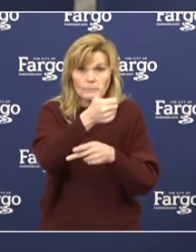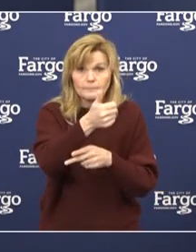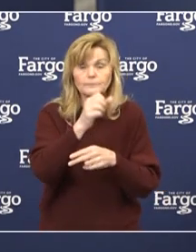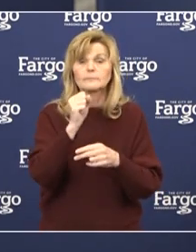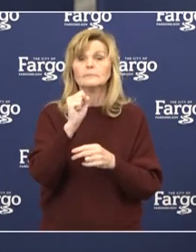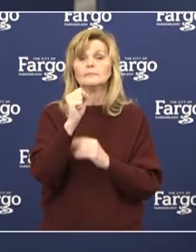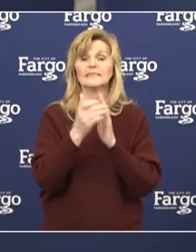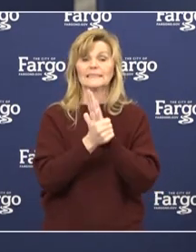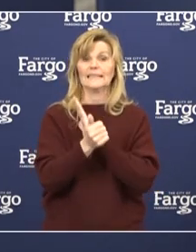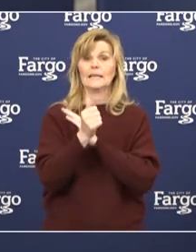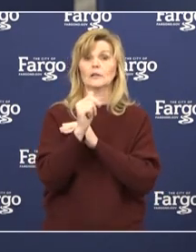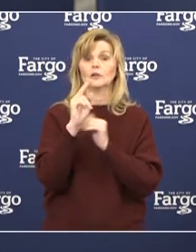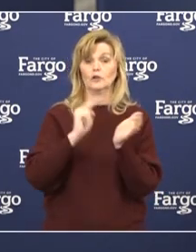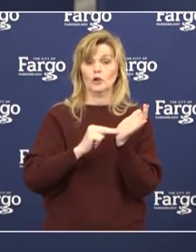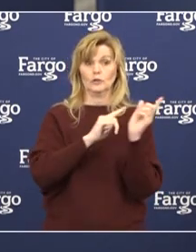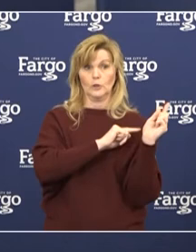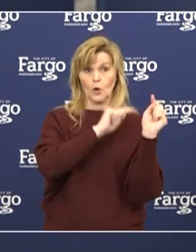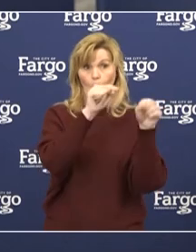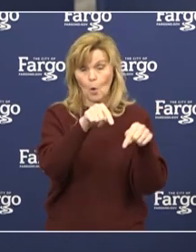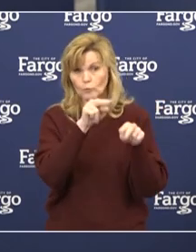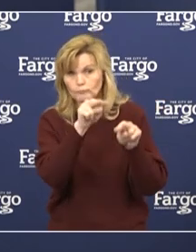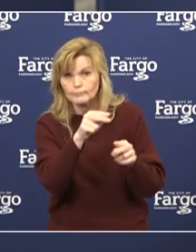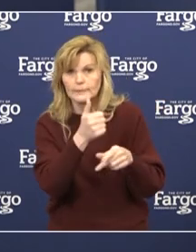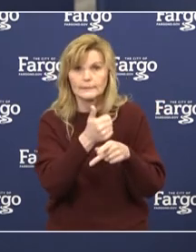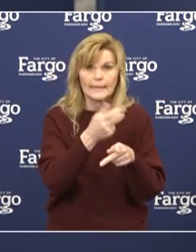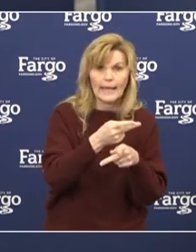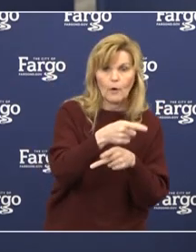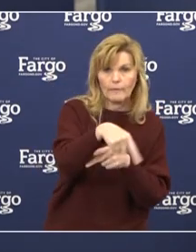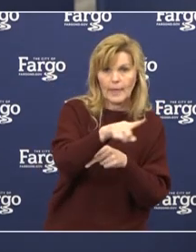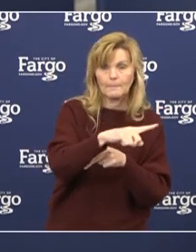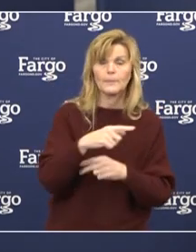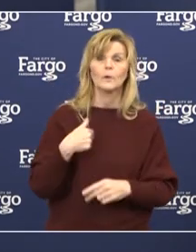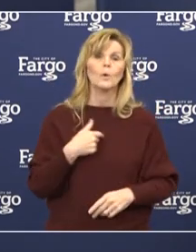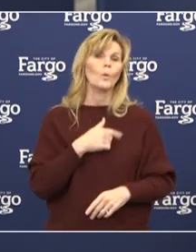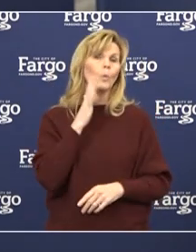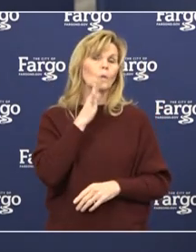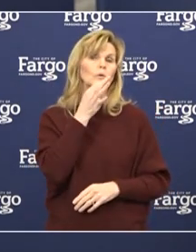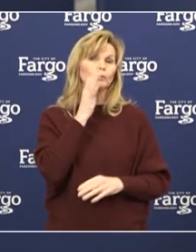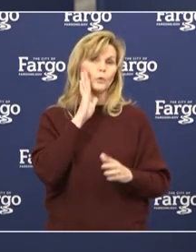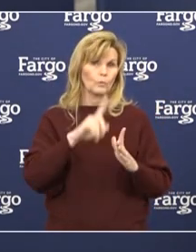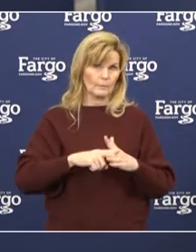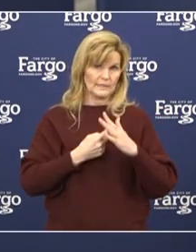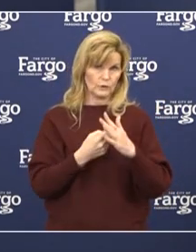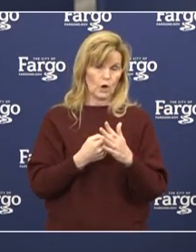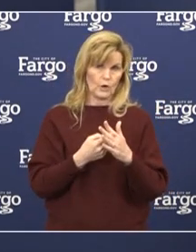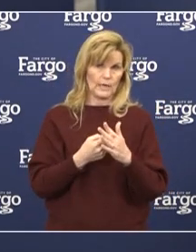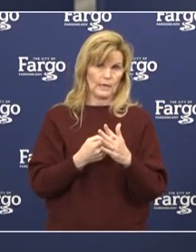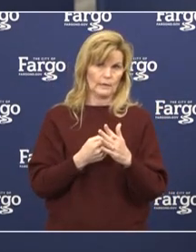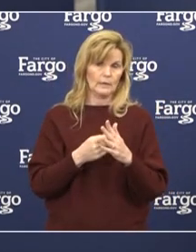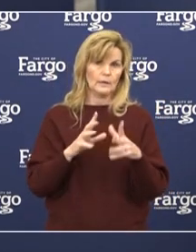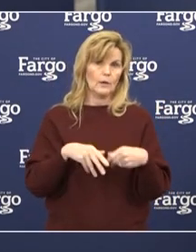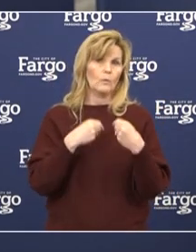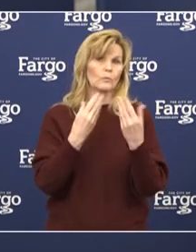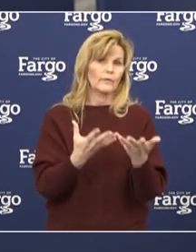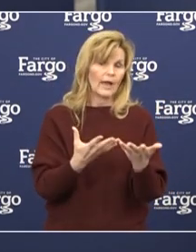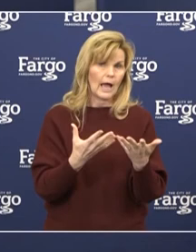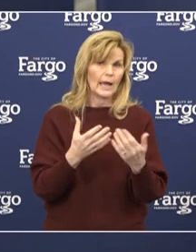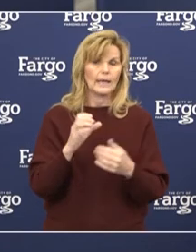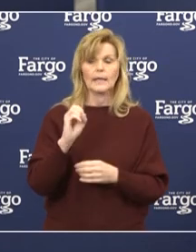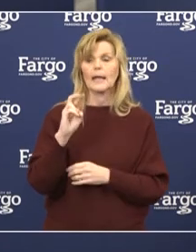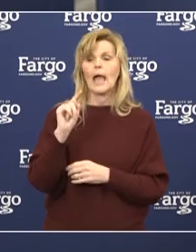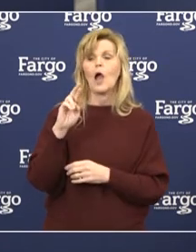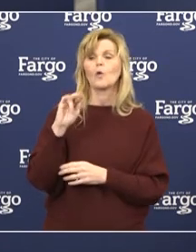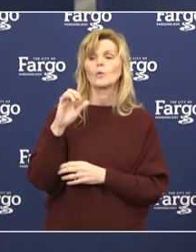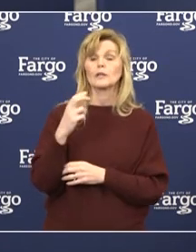facilities or other alternative options. We're going to be starting this week, or we are starting this week, to provide outreach to our highest risk